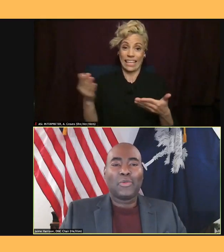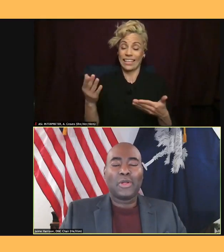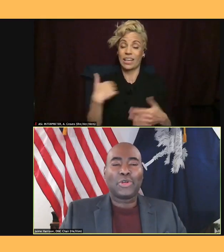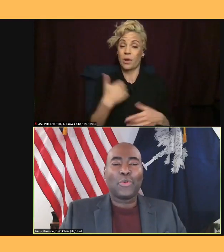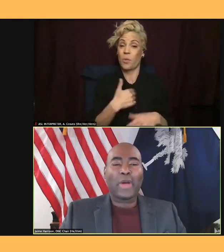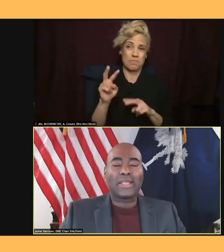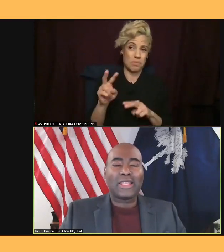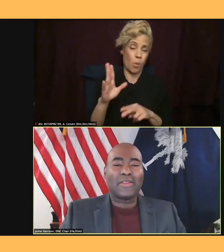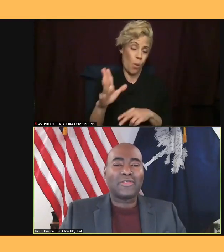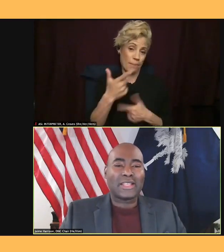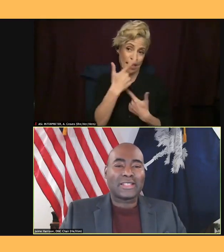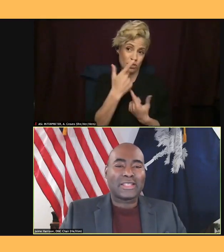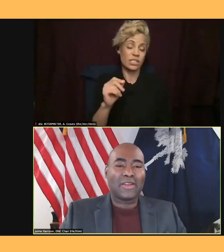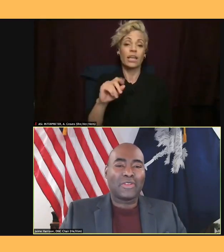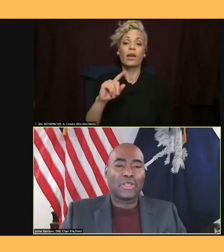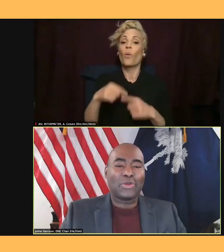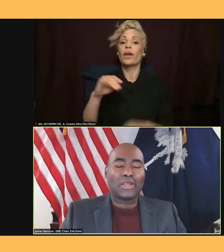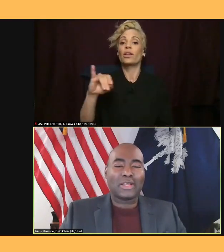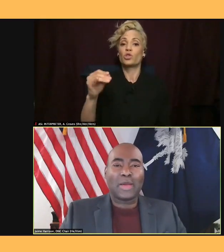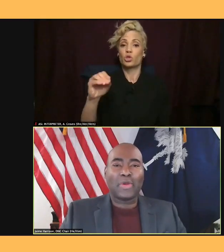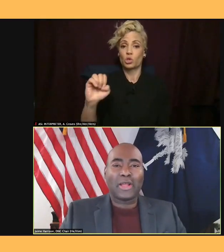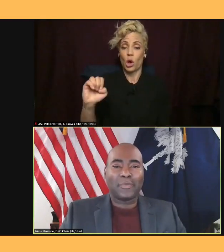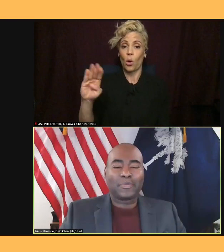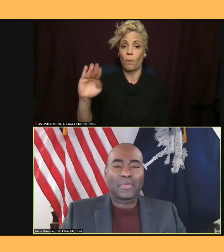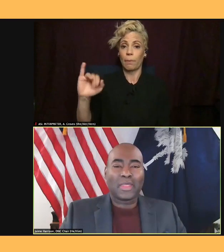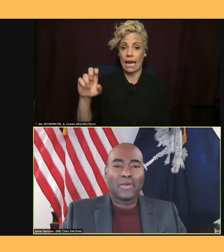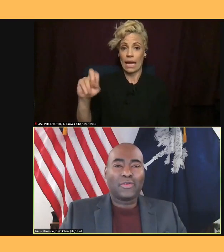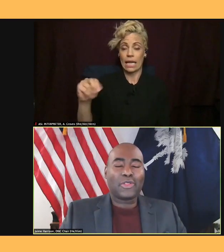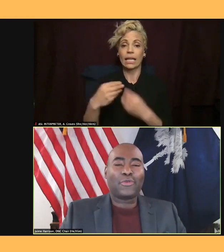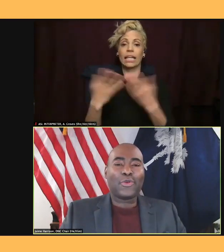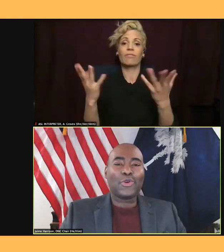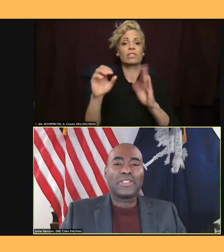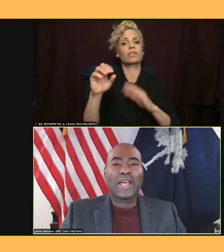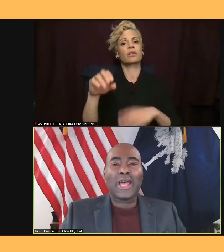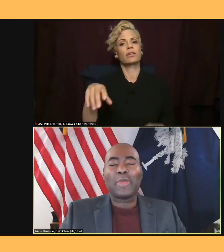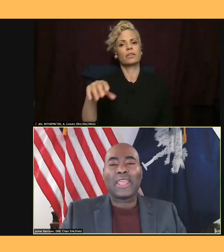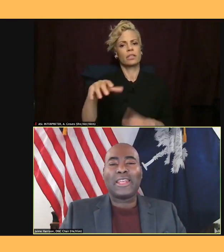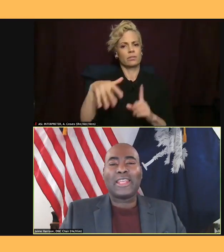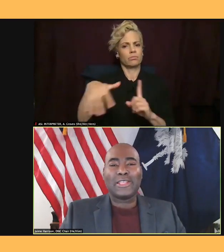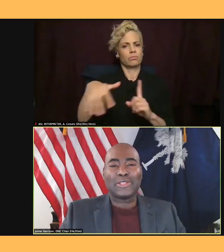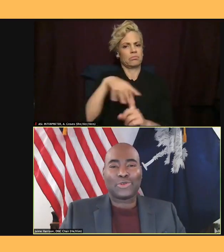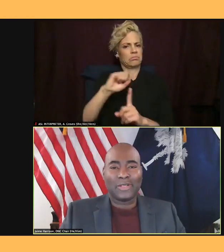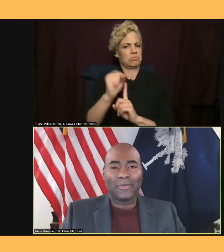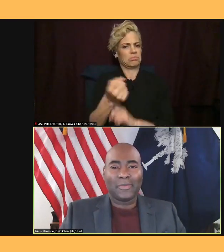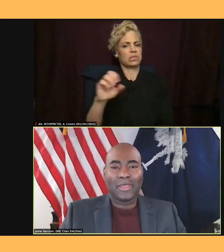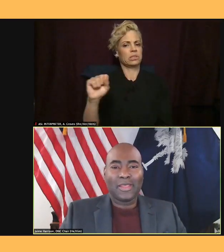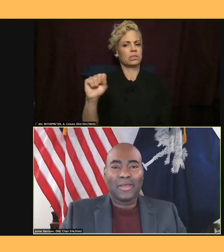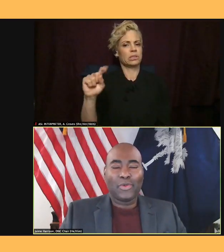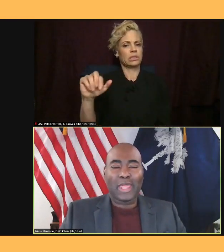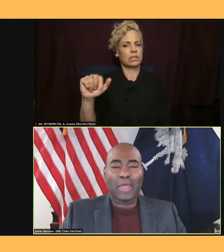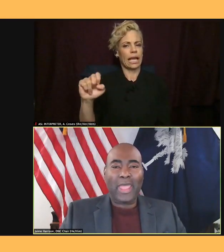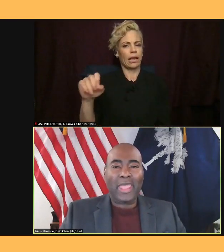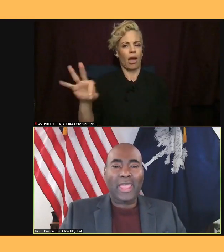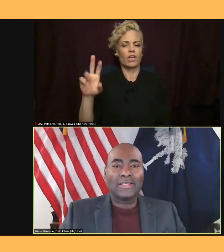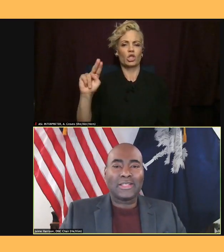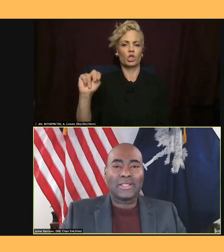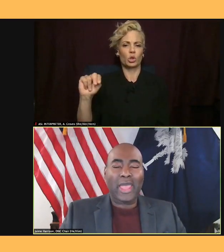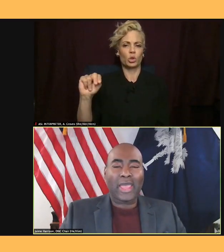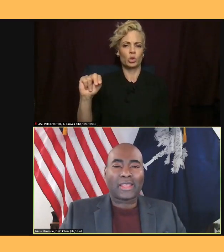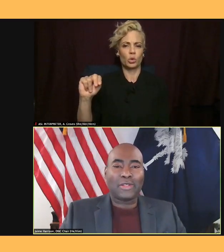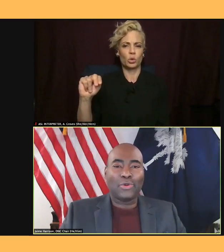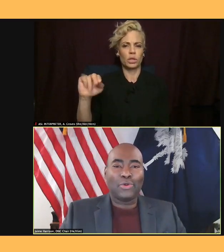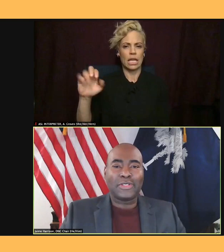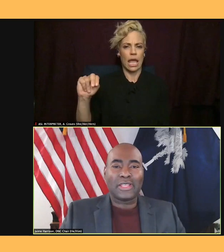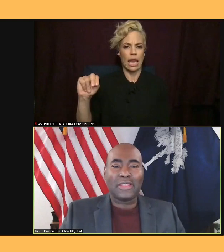gives that State of the Union that's coming up, for the first time in history, when they pan to the back, and you will see